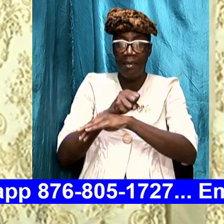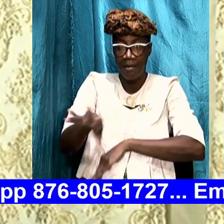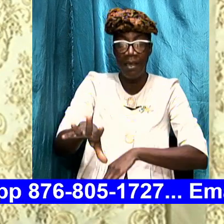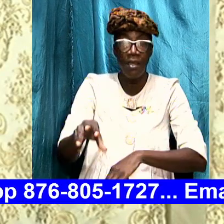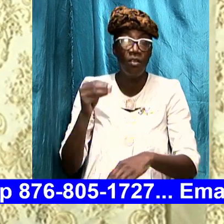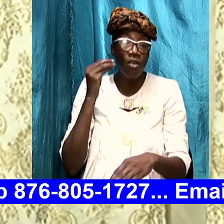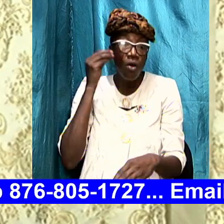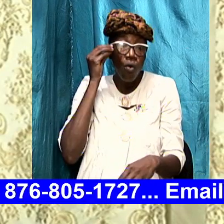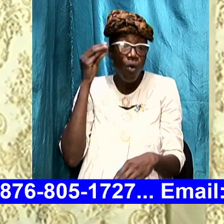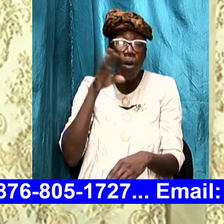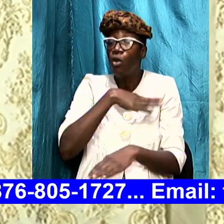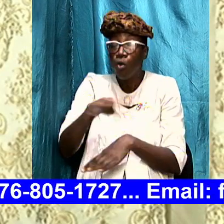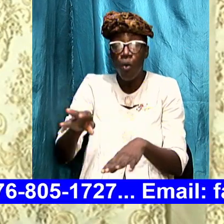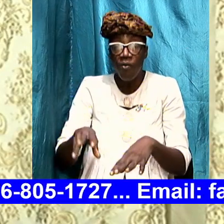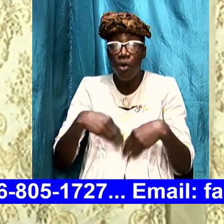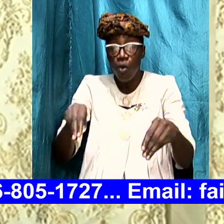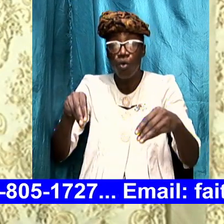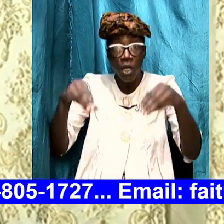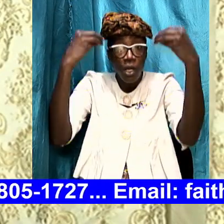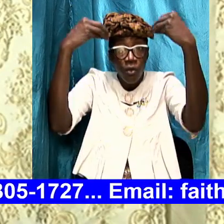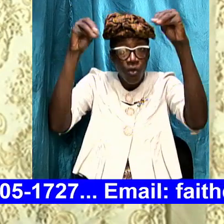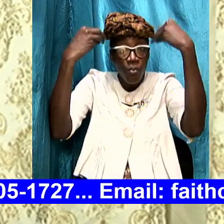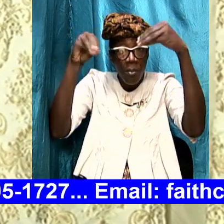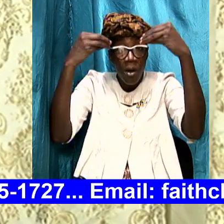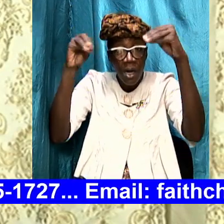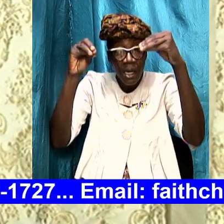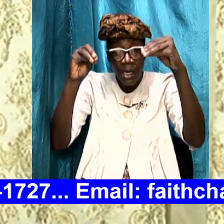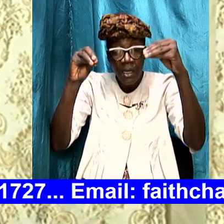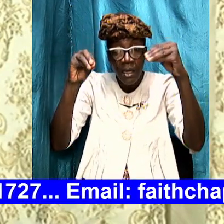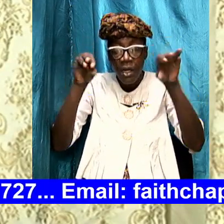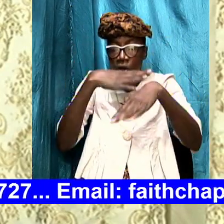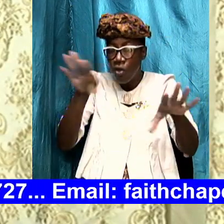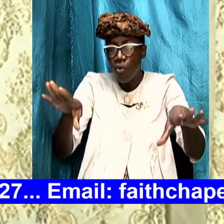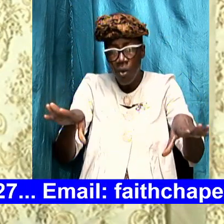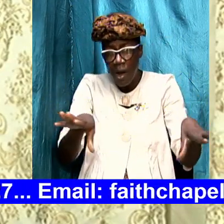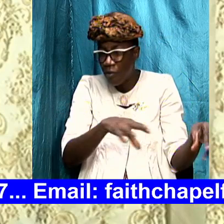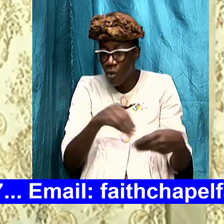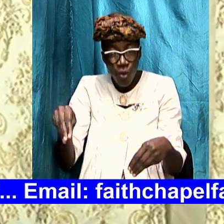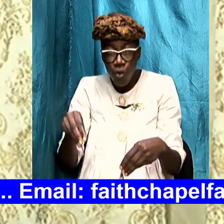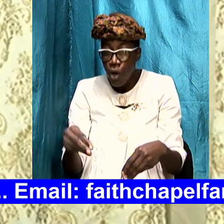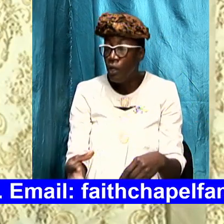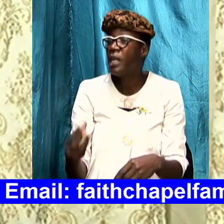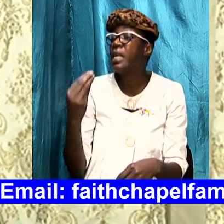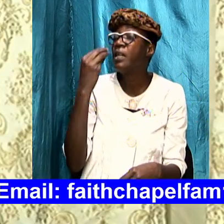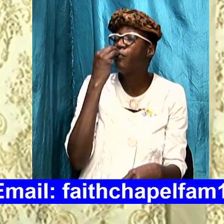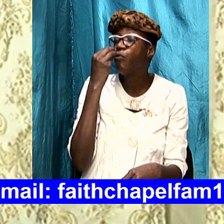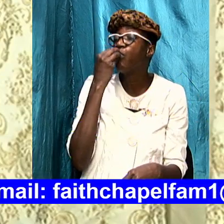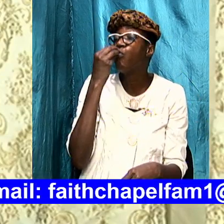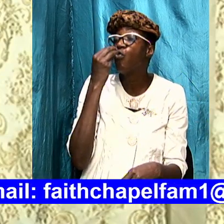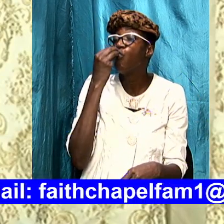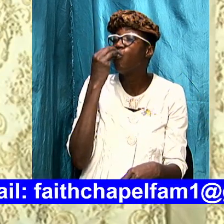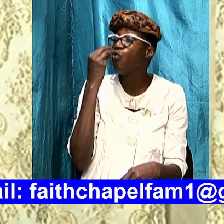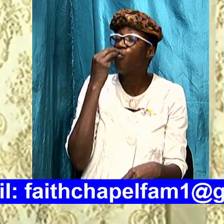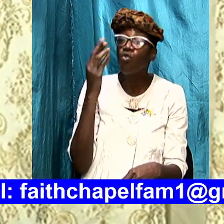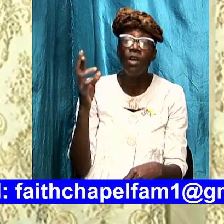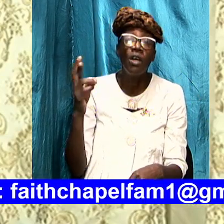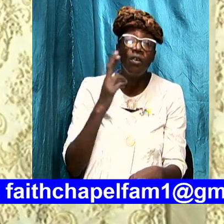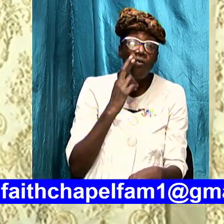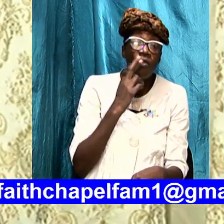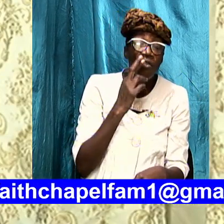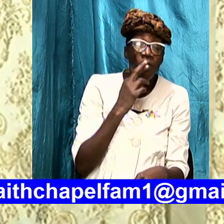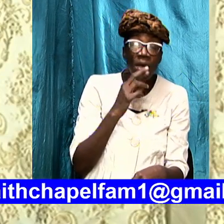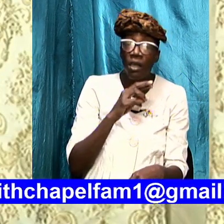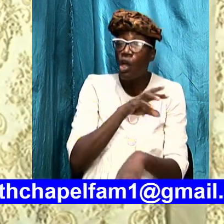supermarket they say in a while you won't have to leave your home to go to the restaurant you won't have to leave your home to go to